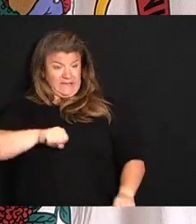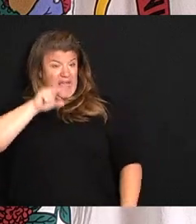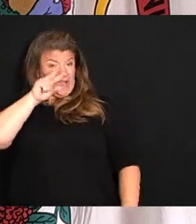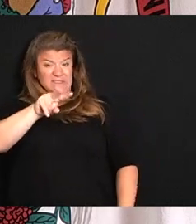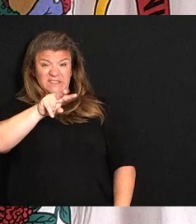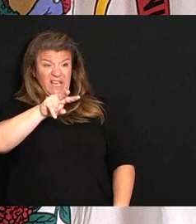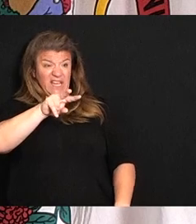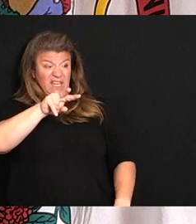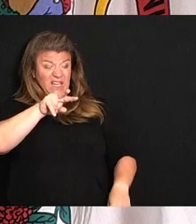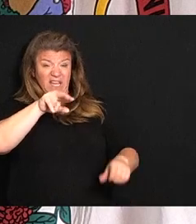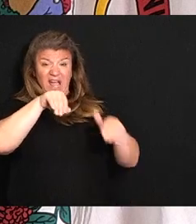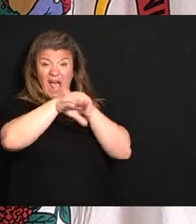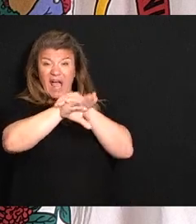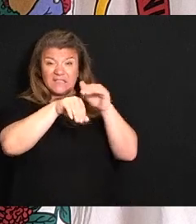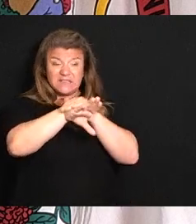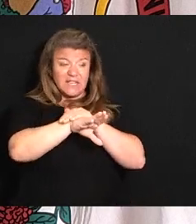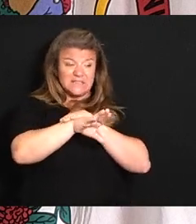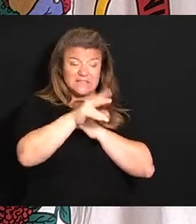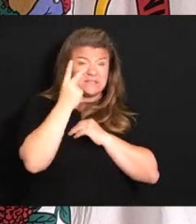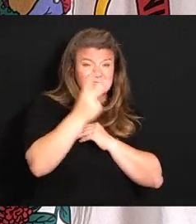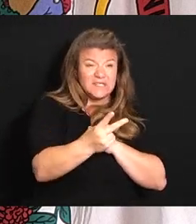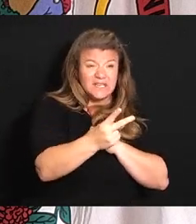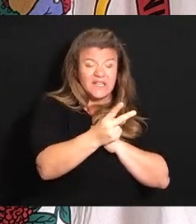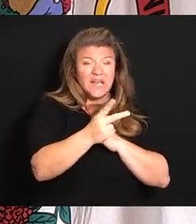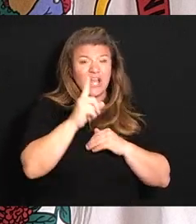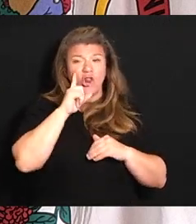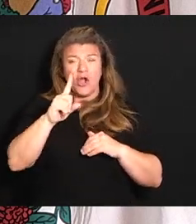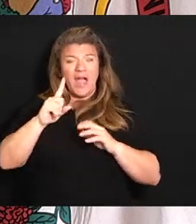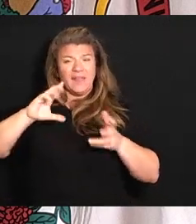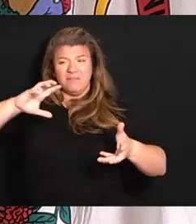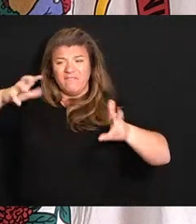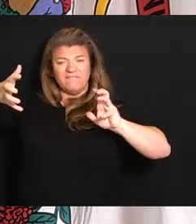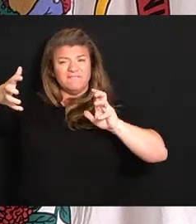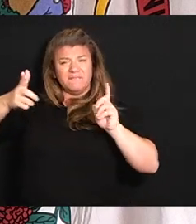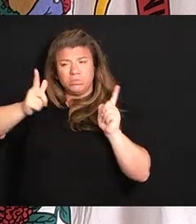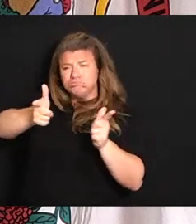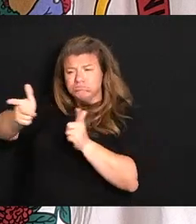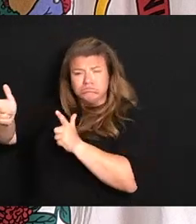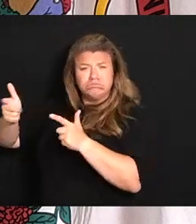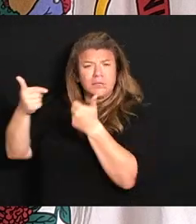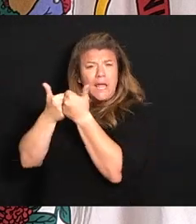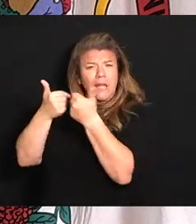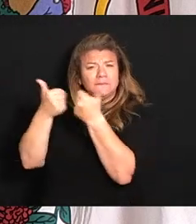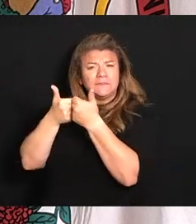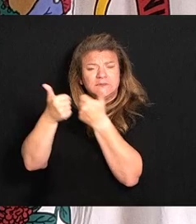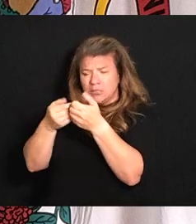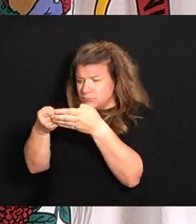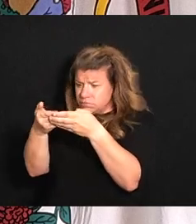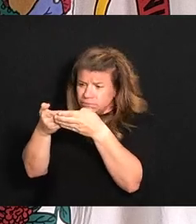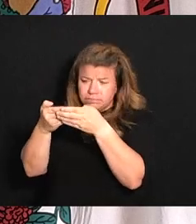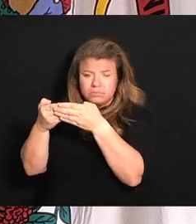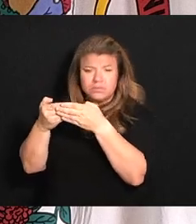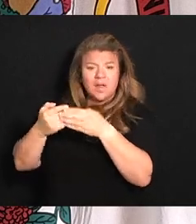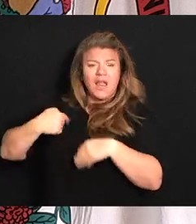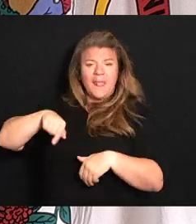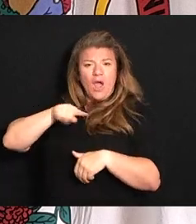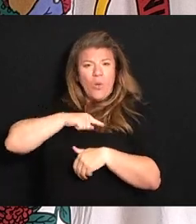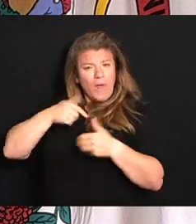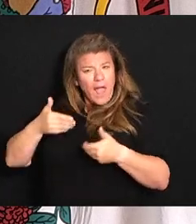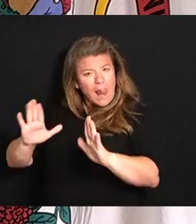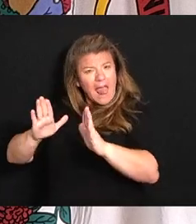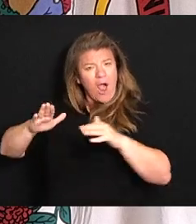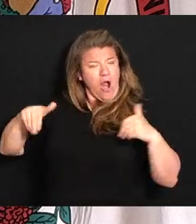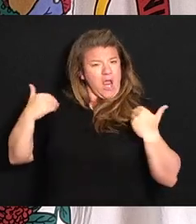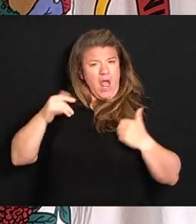Think about the violence in video games that we continue to promote to our youngest and our youngest.